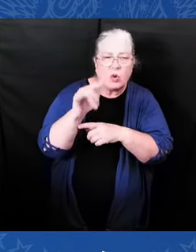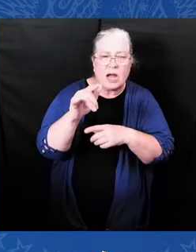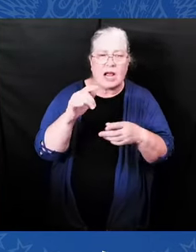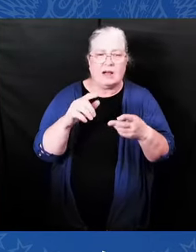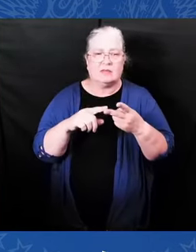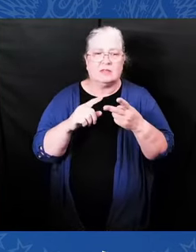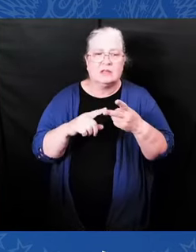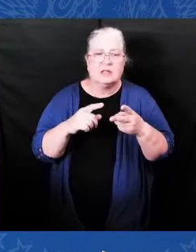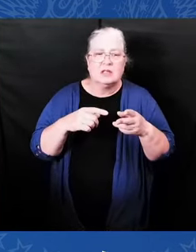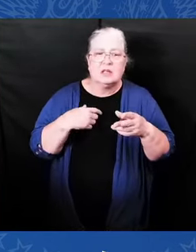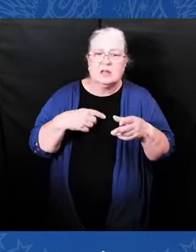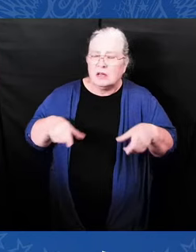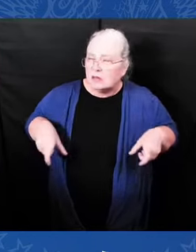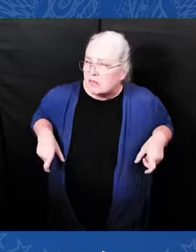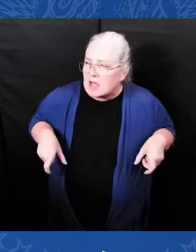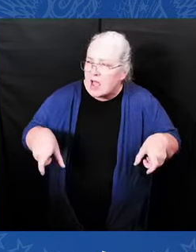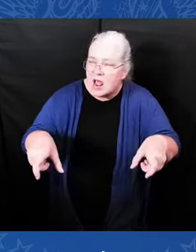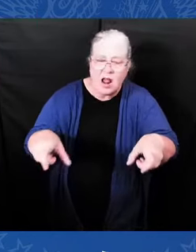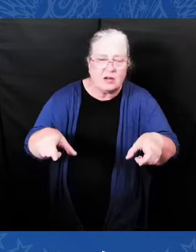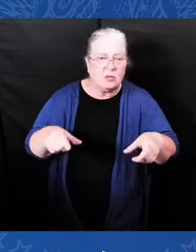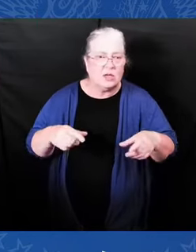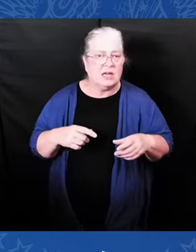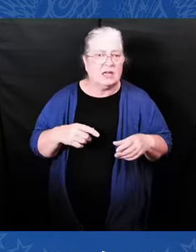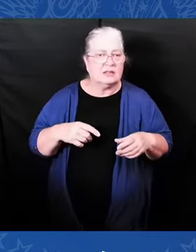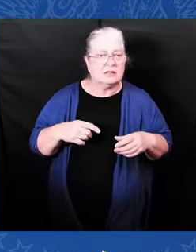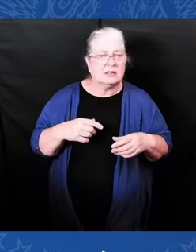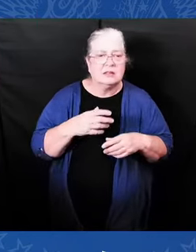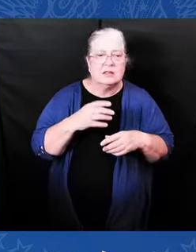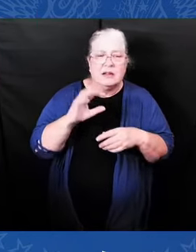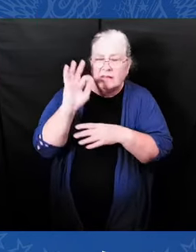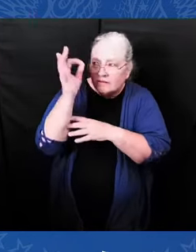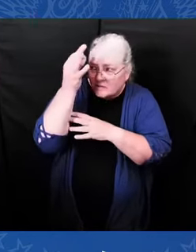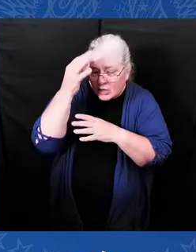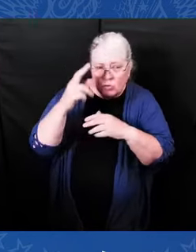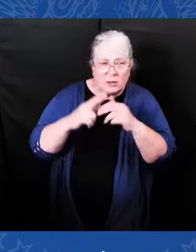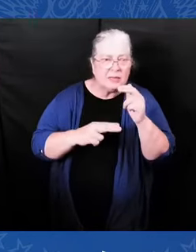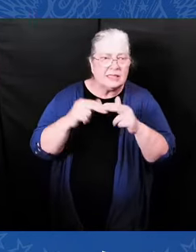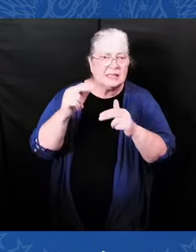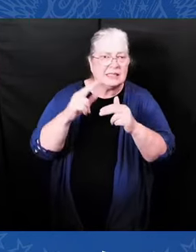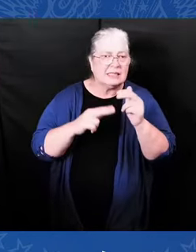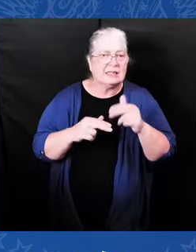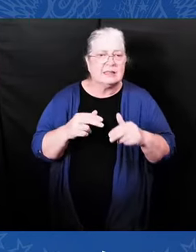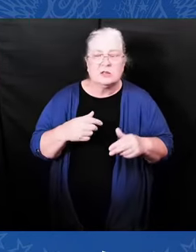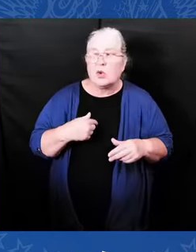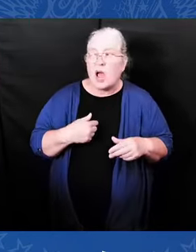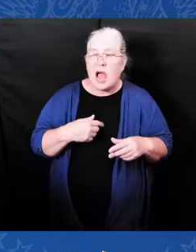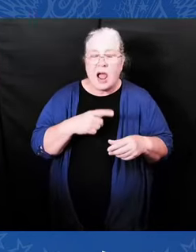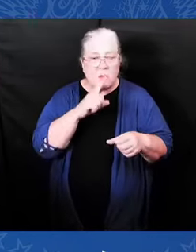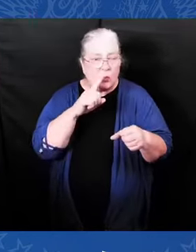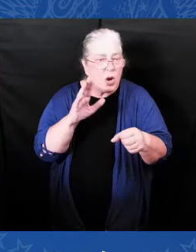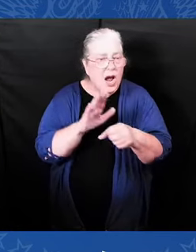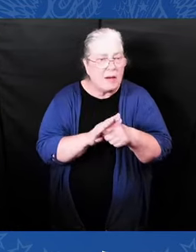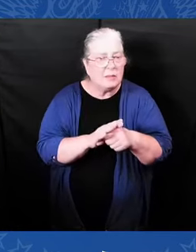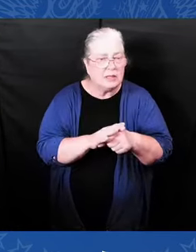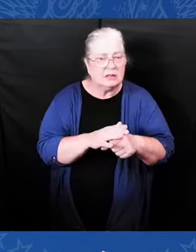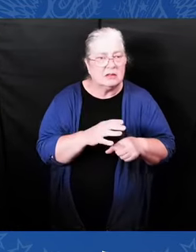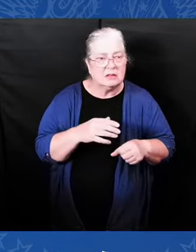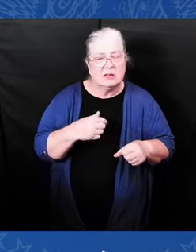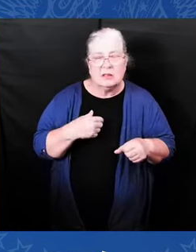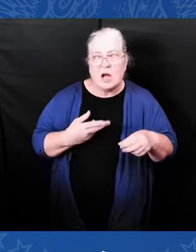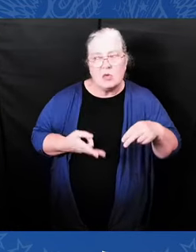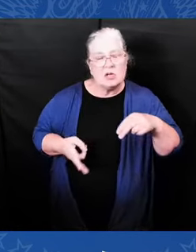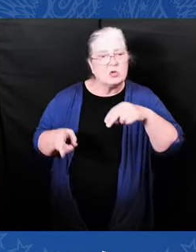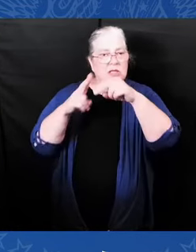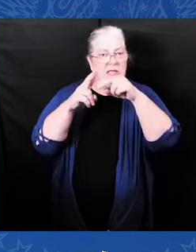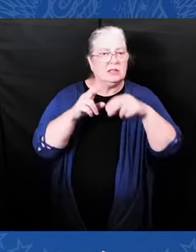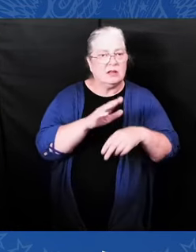by double — to 10 percent. That will bring — 15 percent. That will bring — by 20 — 25 — 15 percent. That